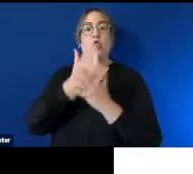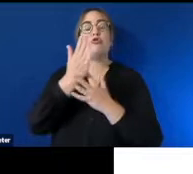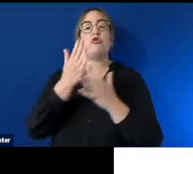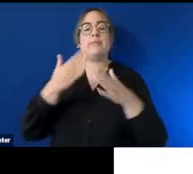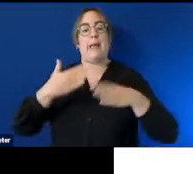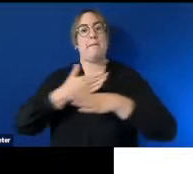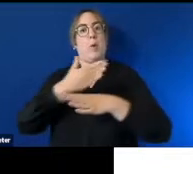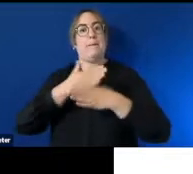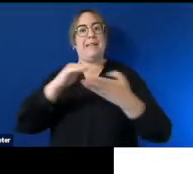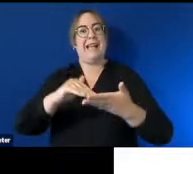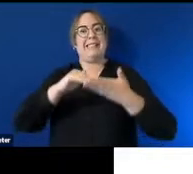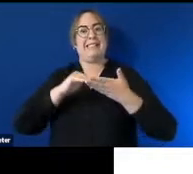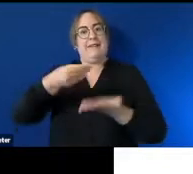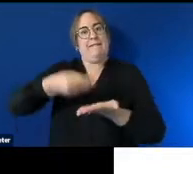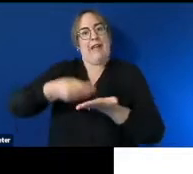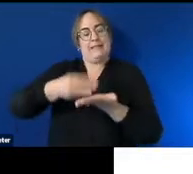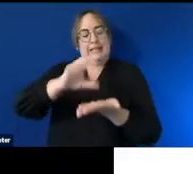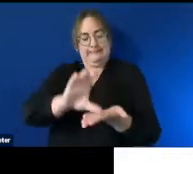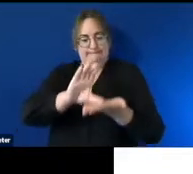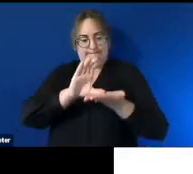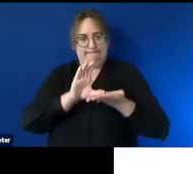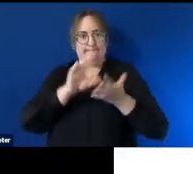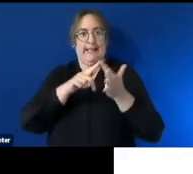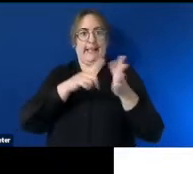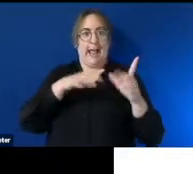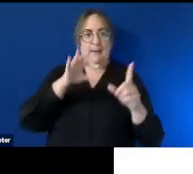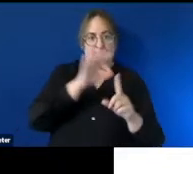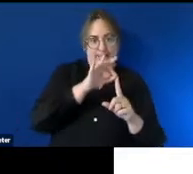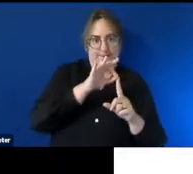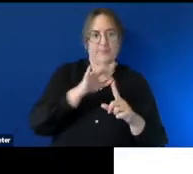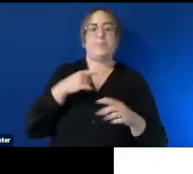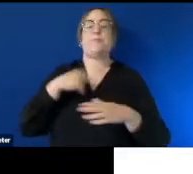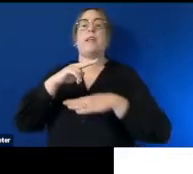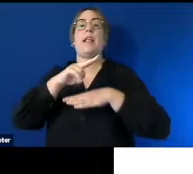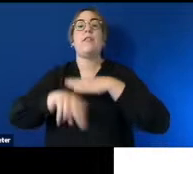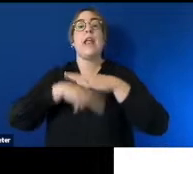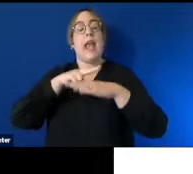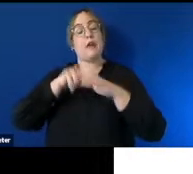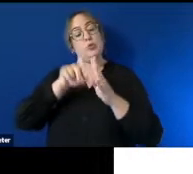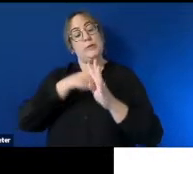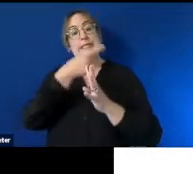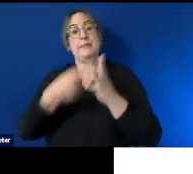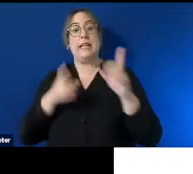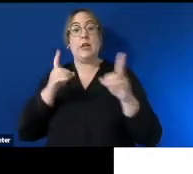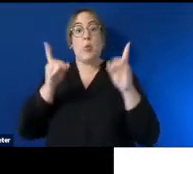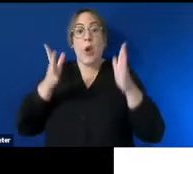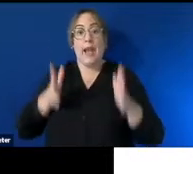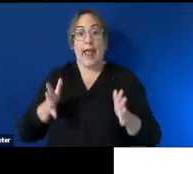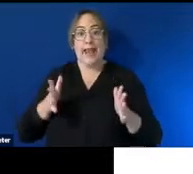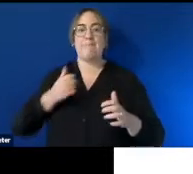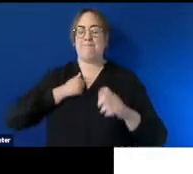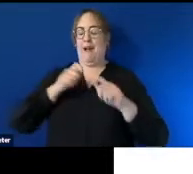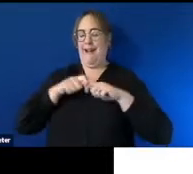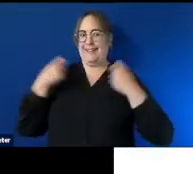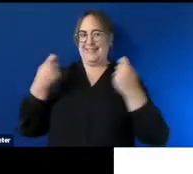we have the employer engagement service or the national disability recruitment coordinator um and that's the team that i'm from actually we work with the larger